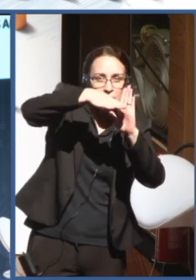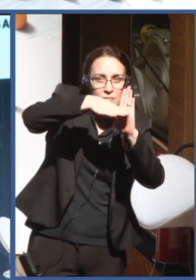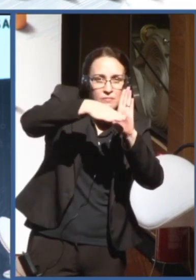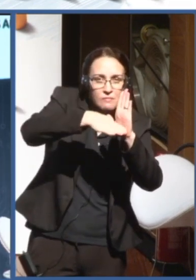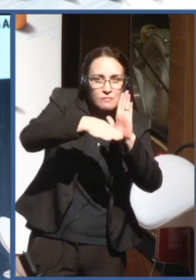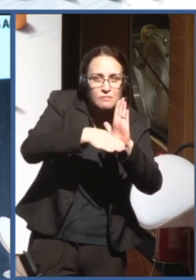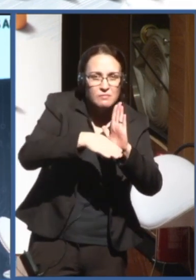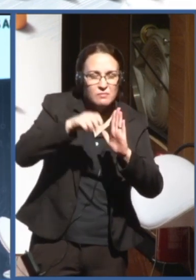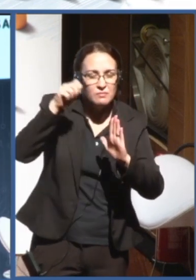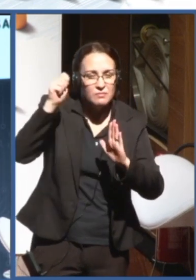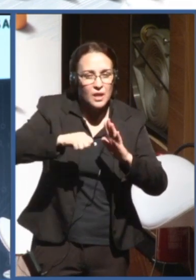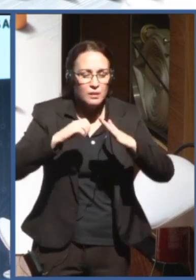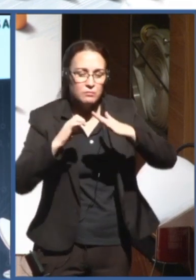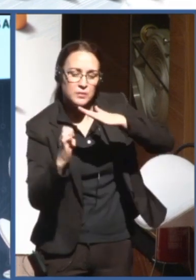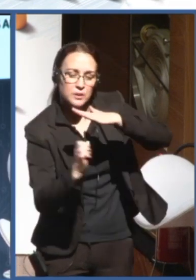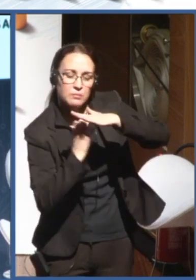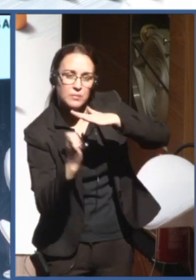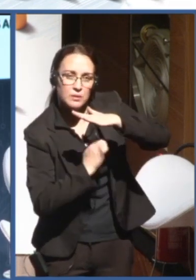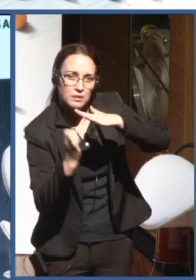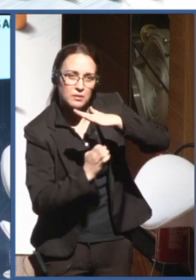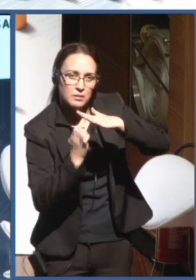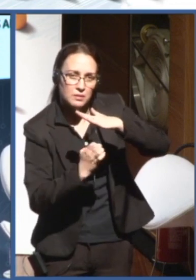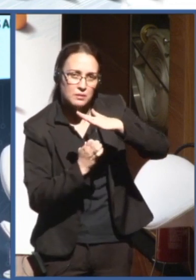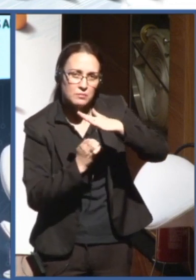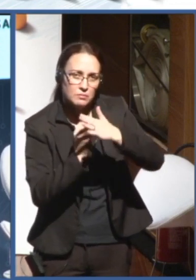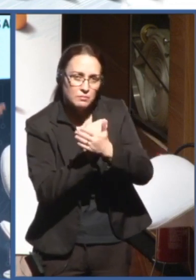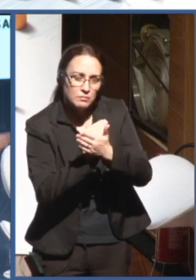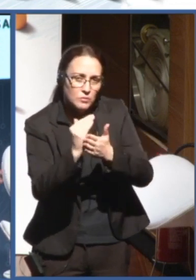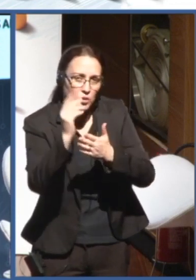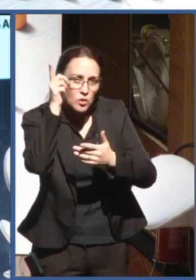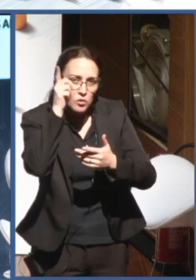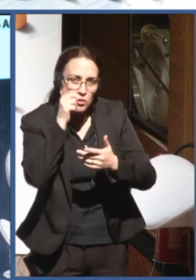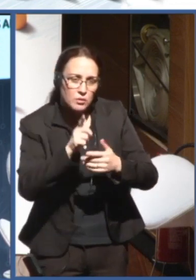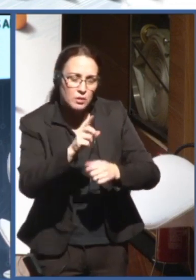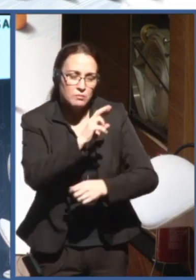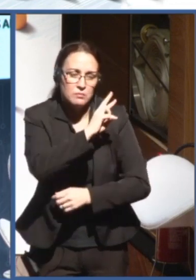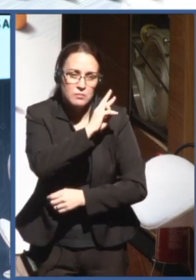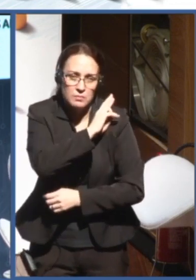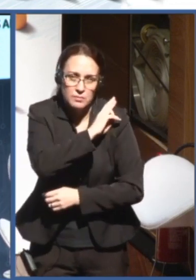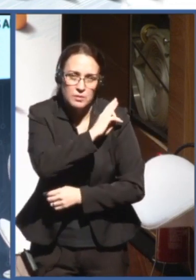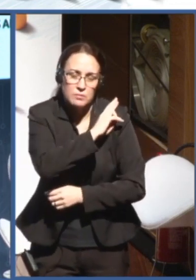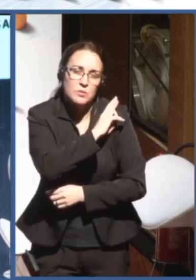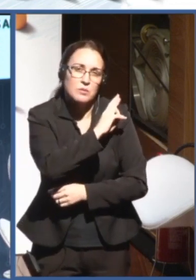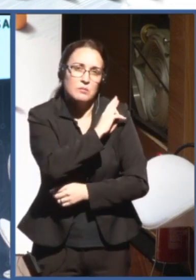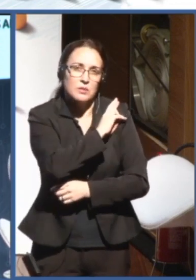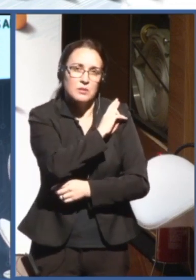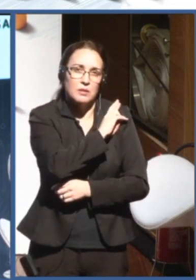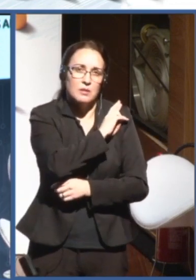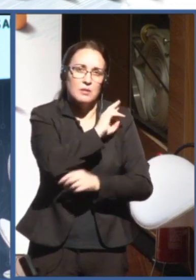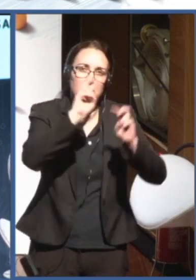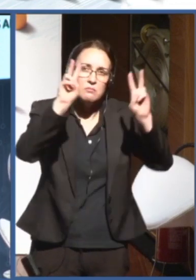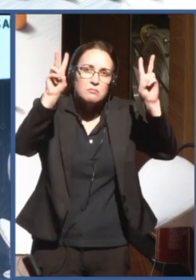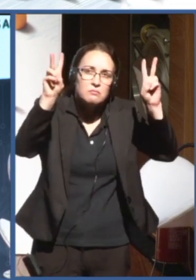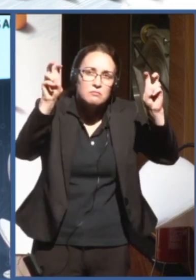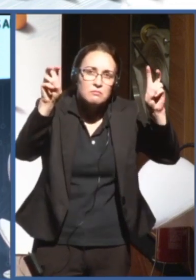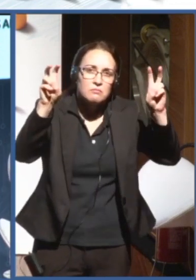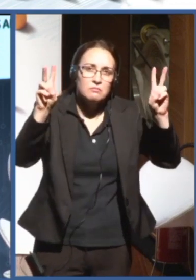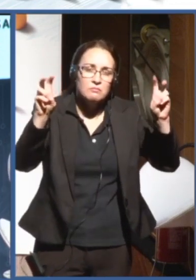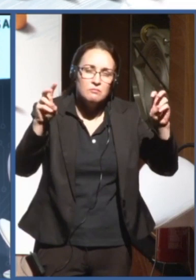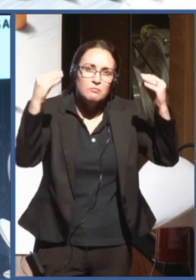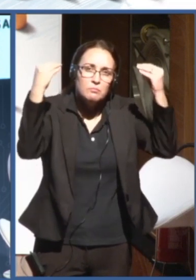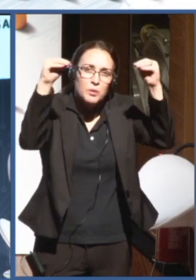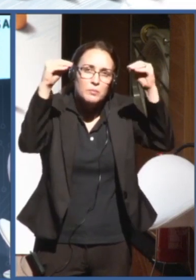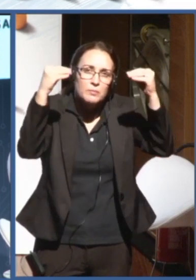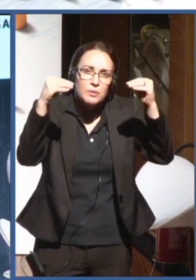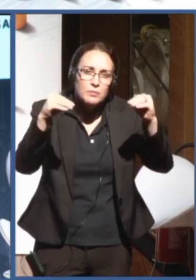comply with their human rights responsibilities under the UN guiding principles and human rights in all aspects of their